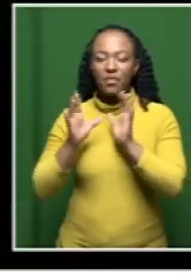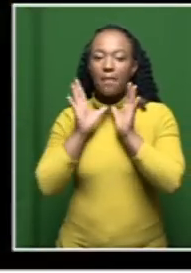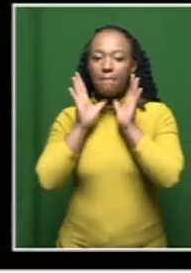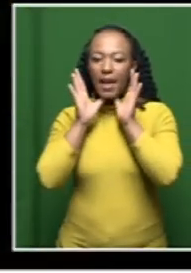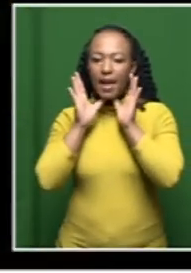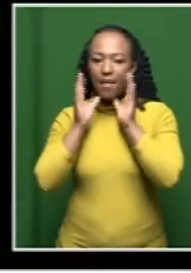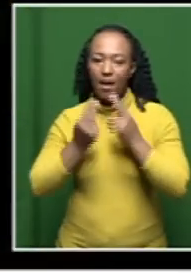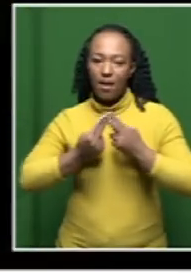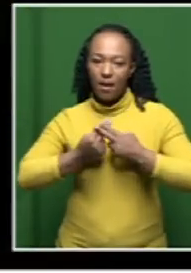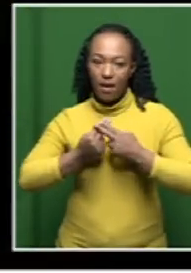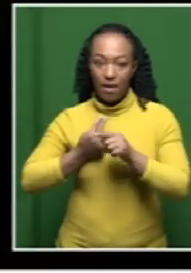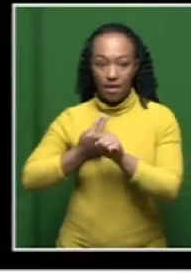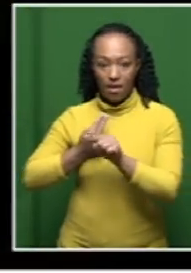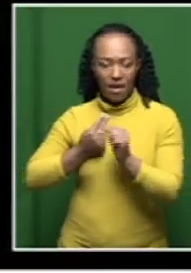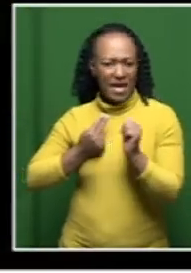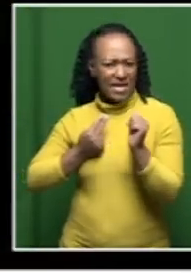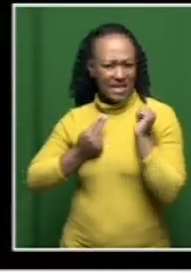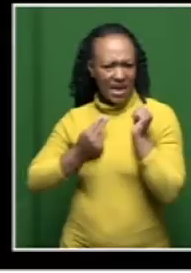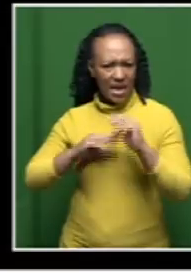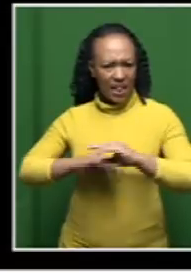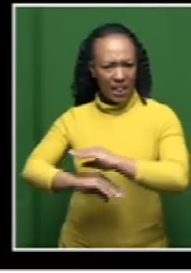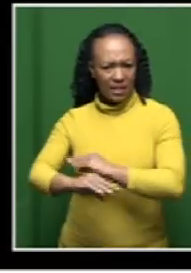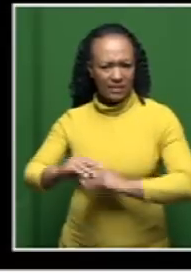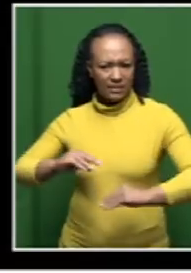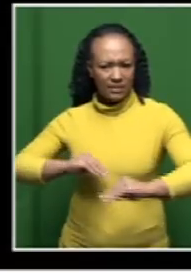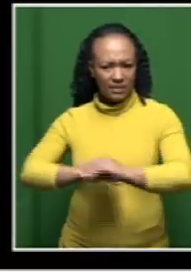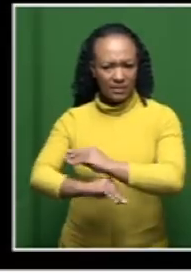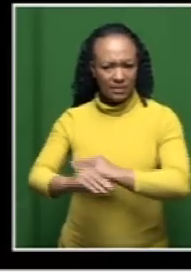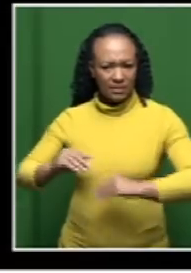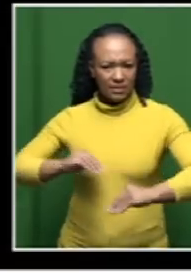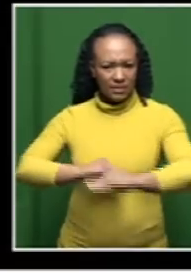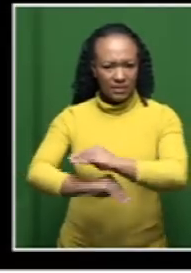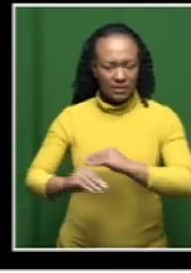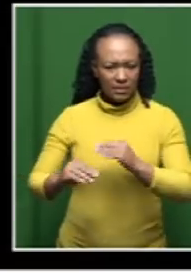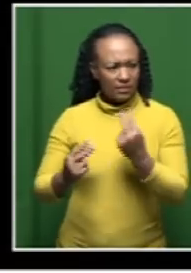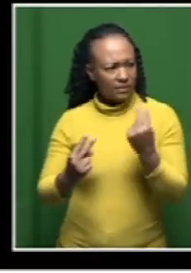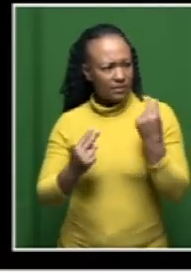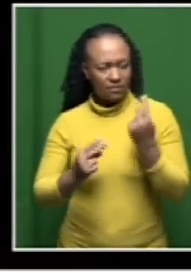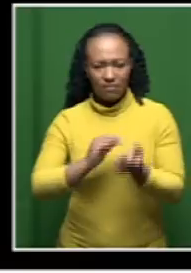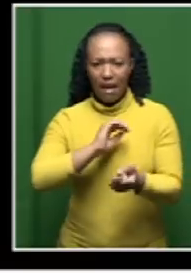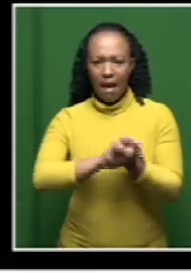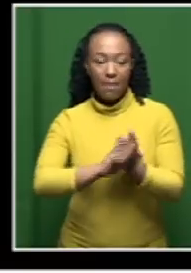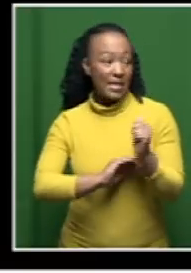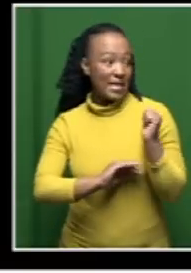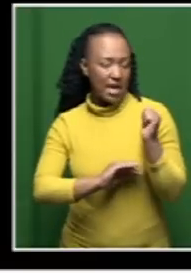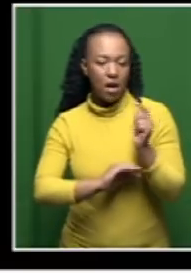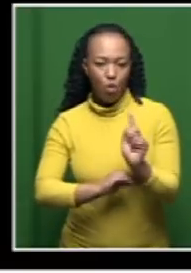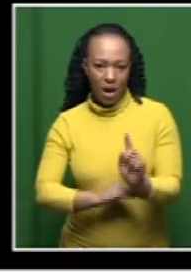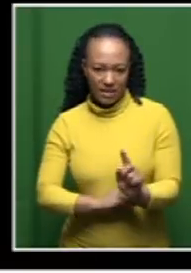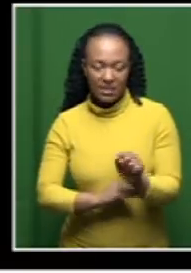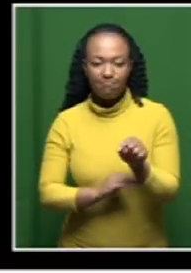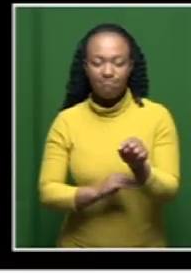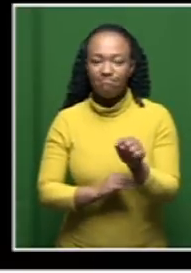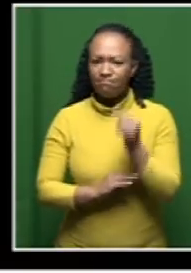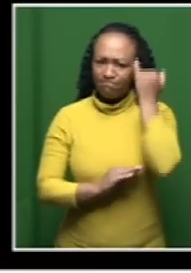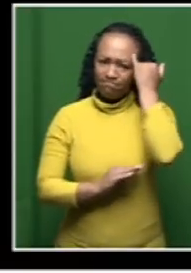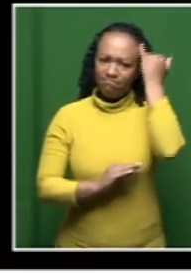you know, funnily enough, Malema was trending yesterday as well. And this was kind of a trend, almost previewing what did happen yesterday. And the whole